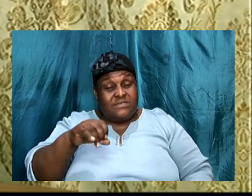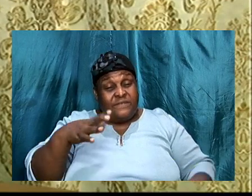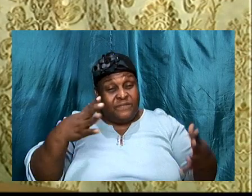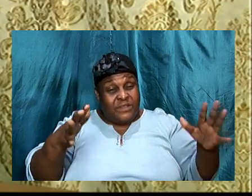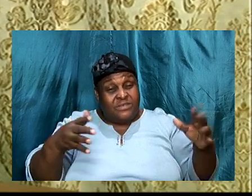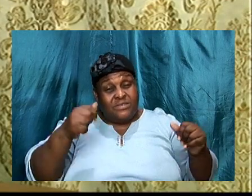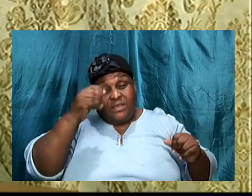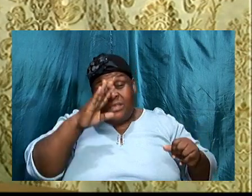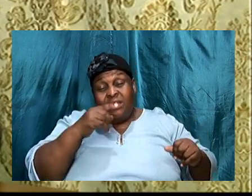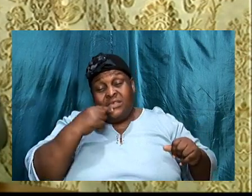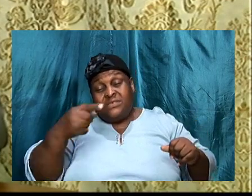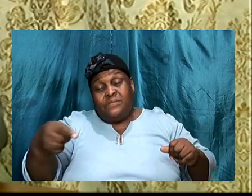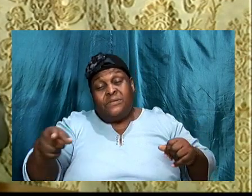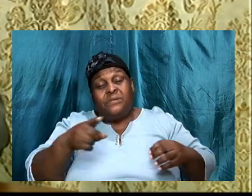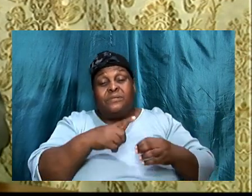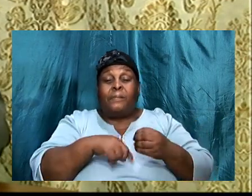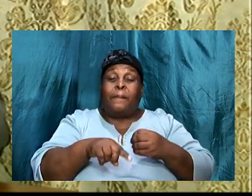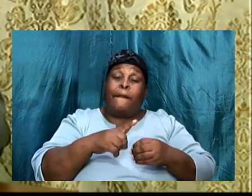talking about.